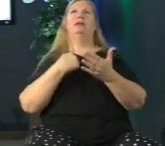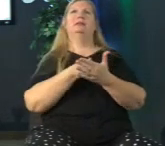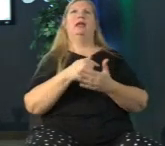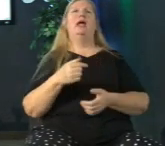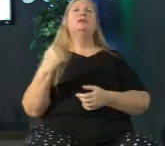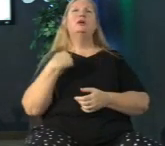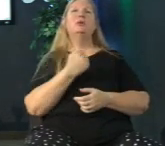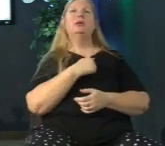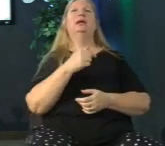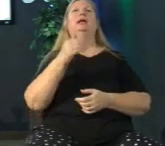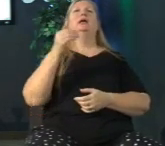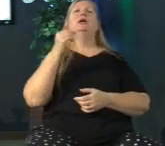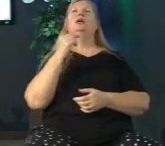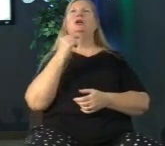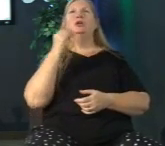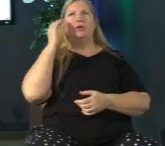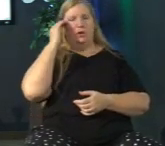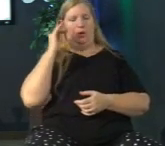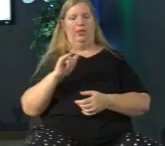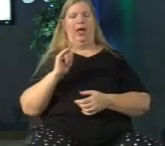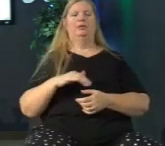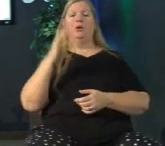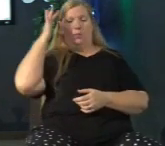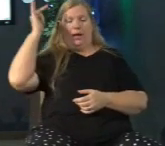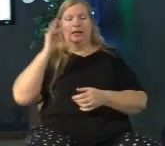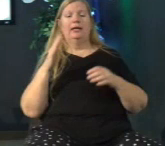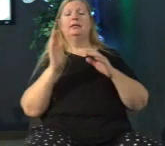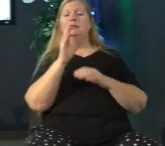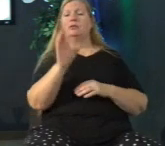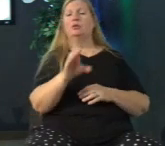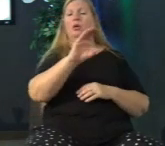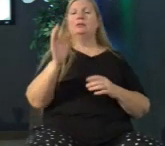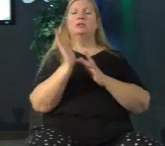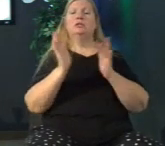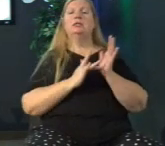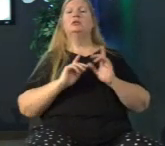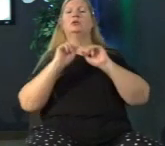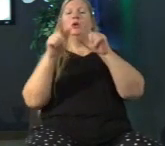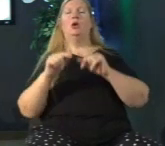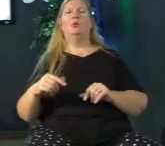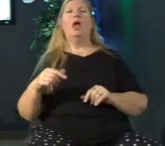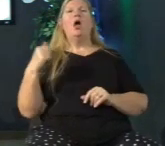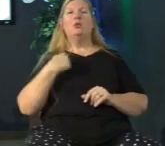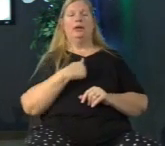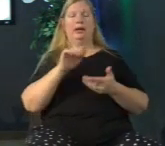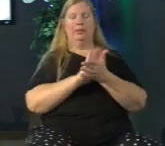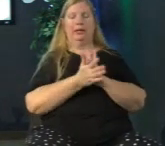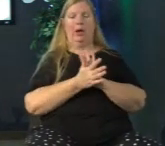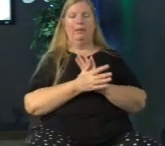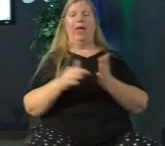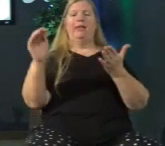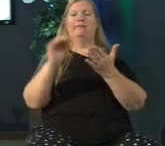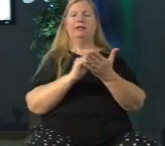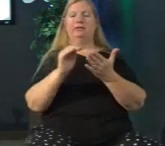because Jesus Christ went to the cross for us so that we could be forgiven and that all who believe in